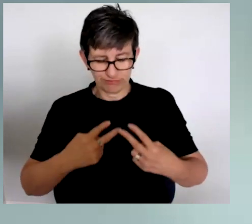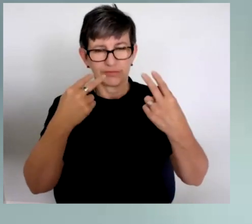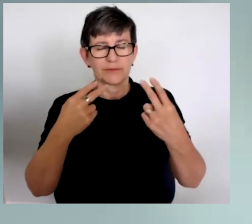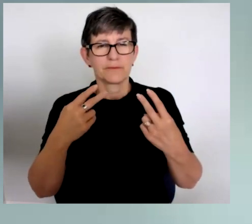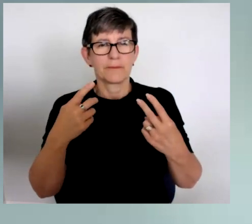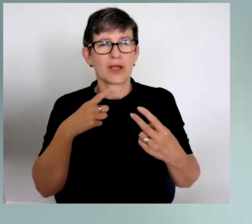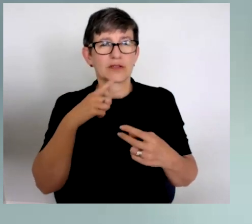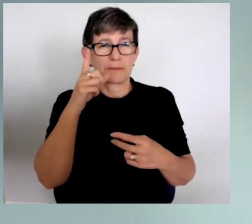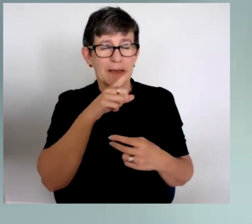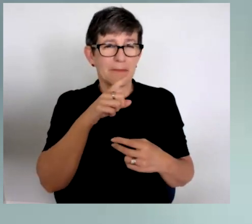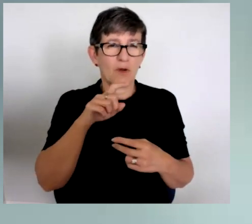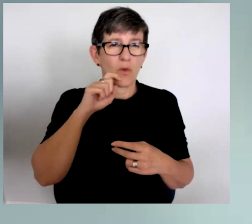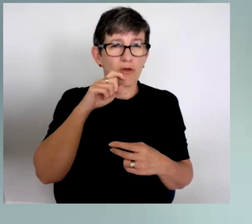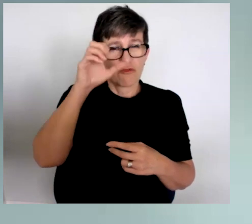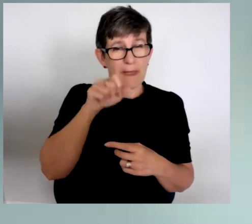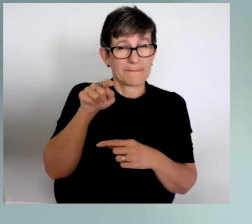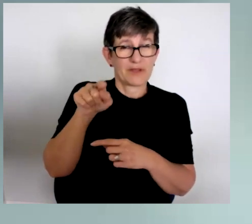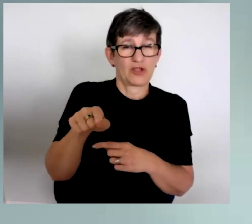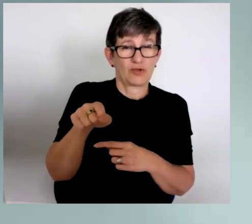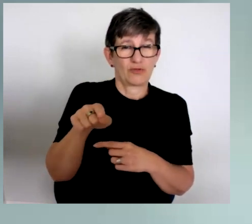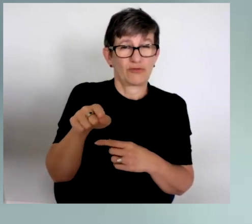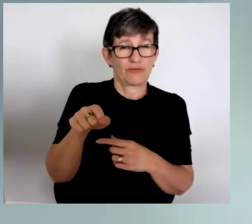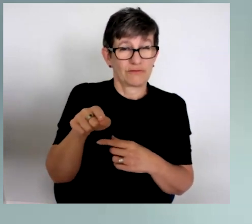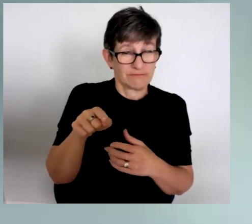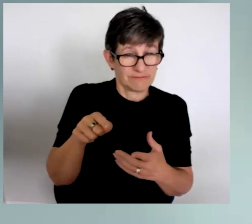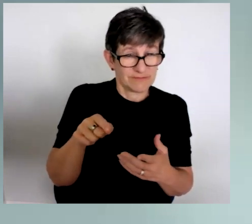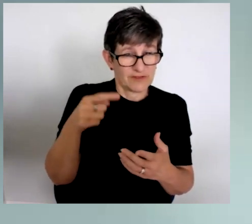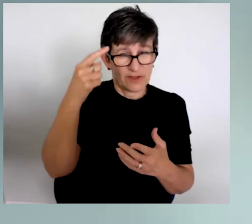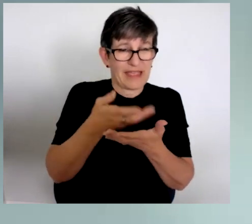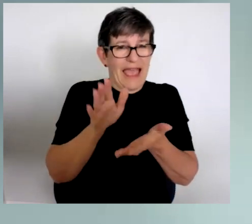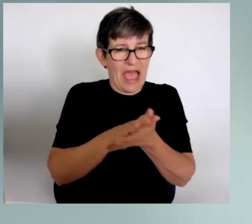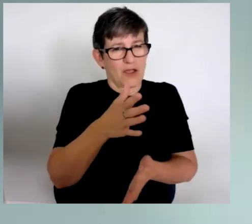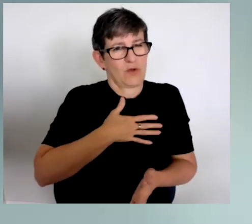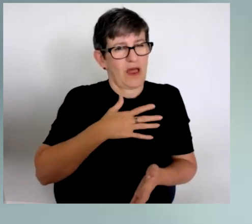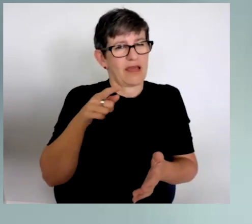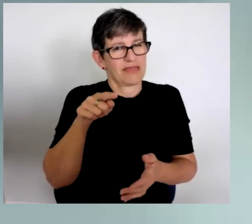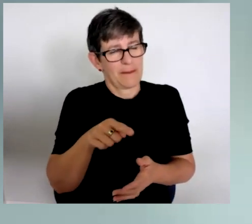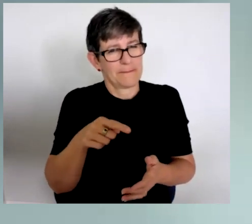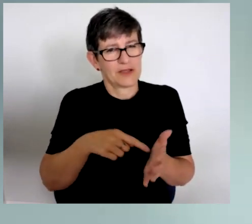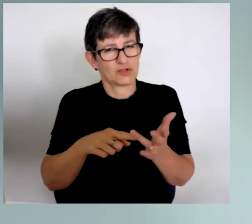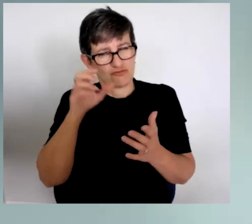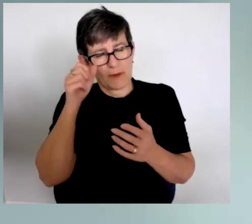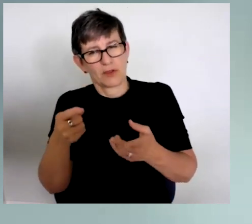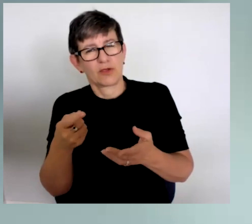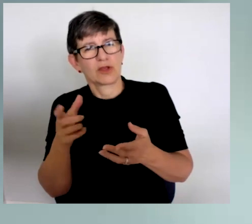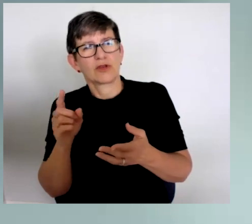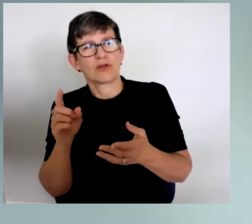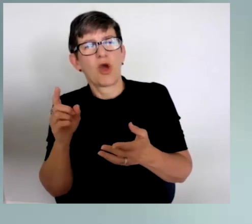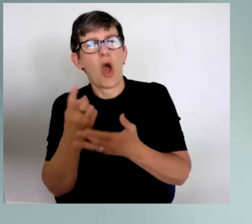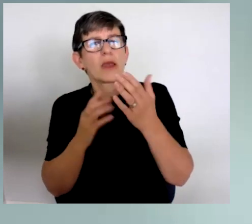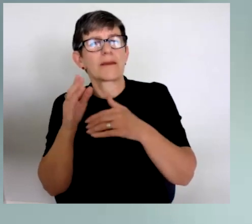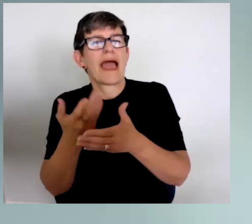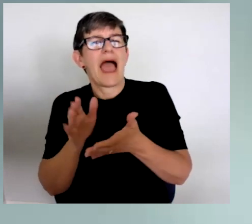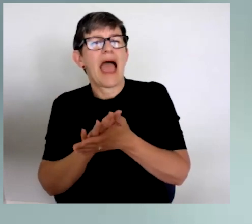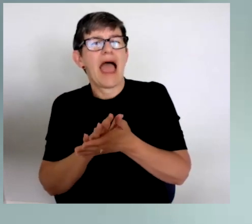you. It's as much or more important than what you actually say is how you